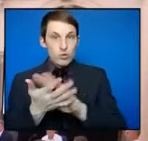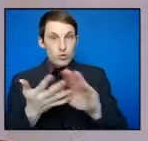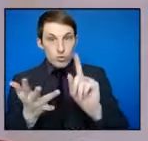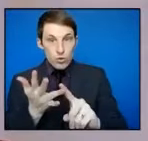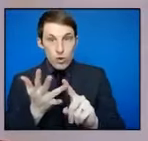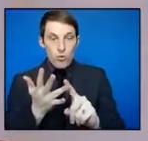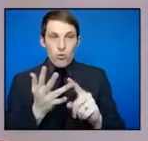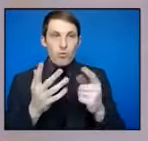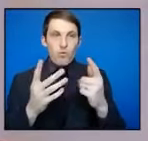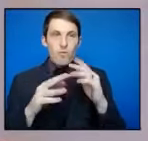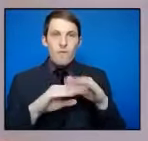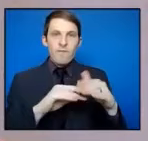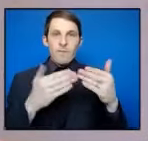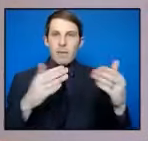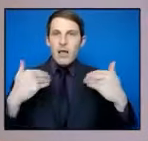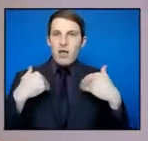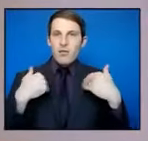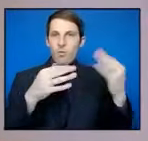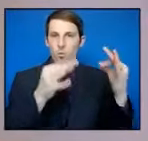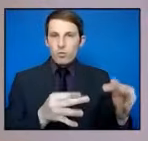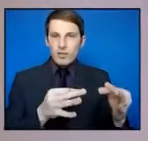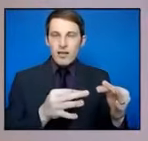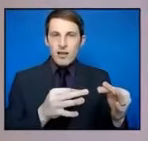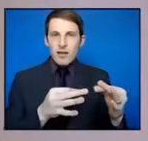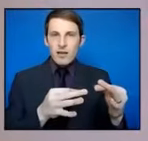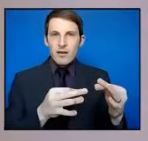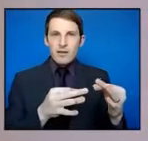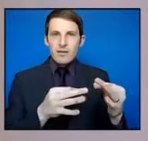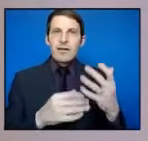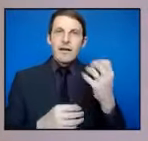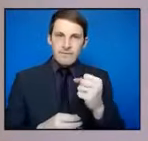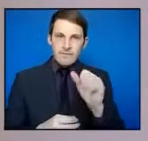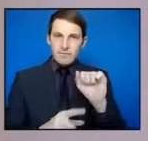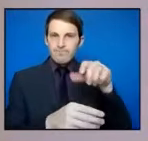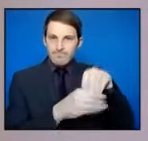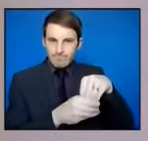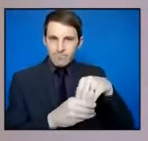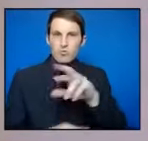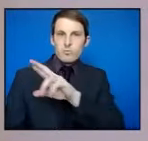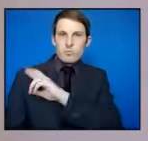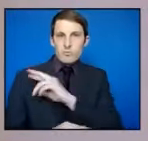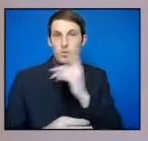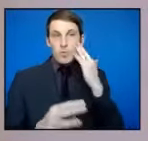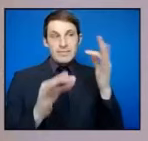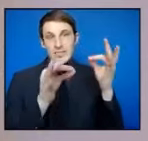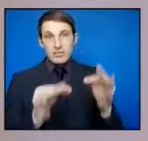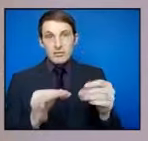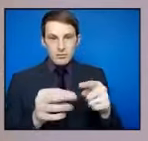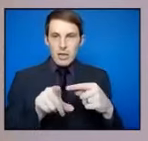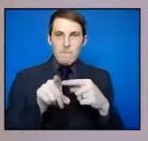public health orders, bears the responsibility around ensuring that it is compliant with charter.